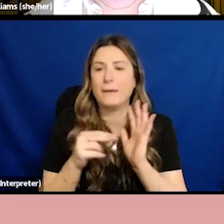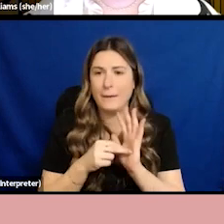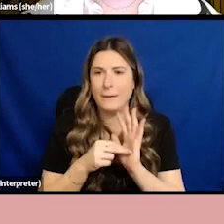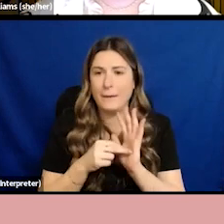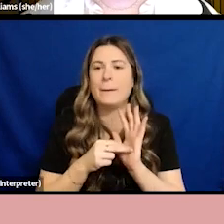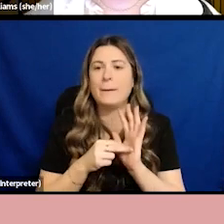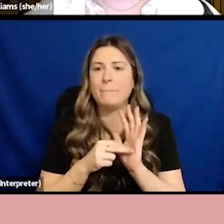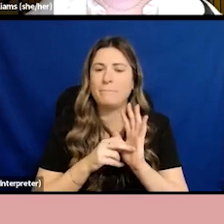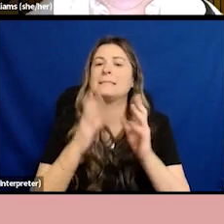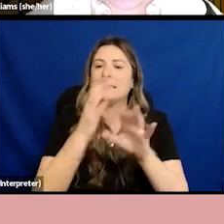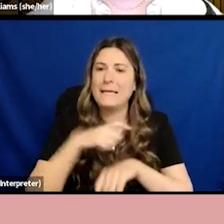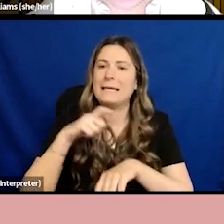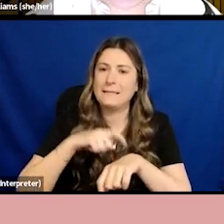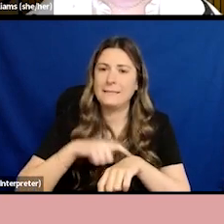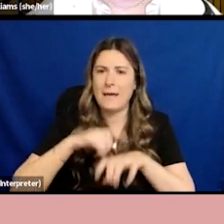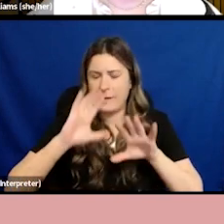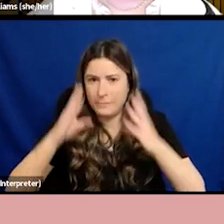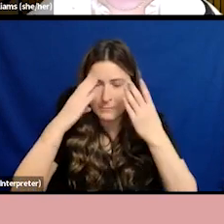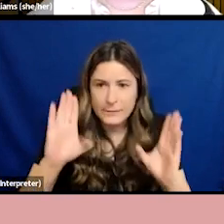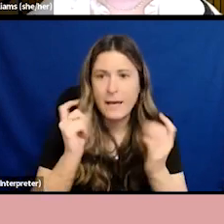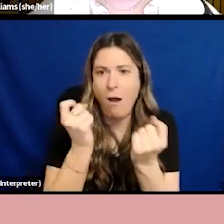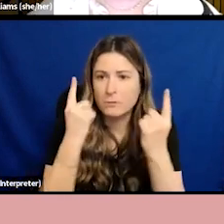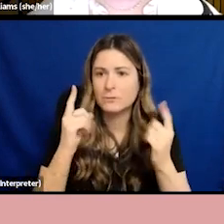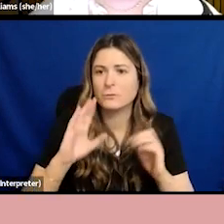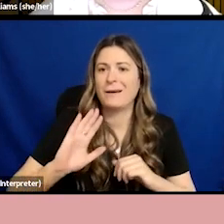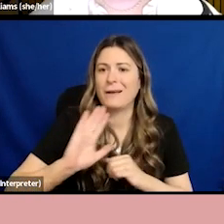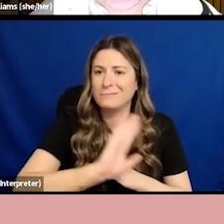them. And this is where intersectionality comes in.